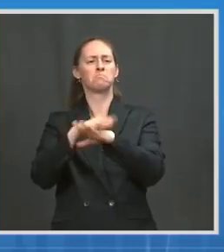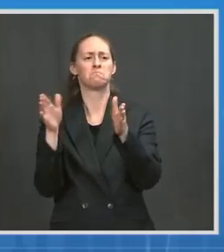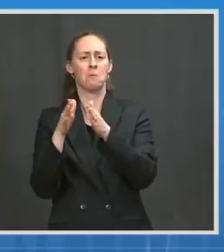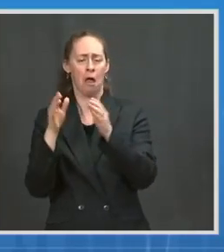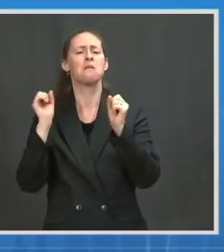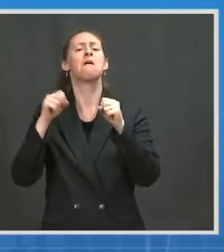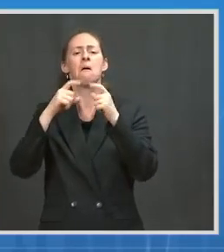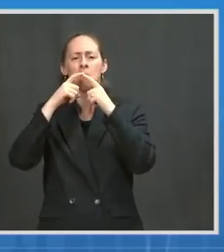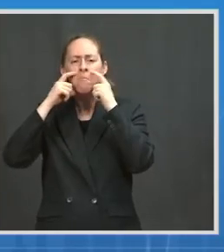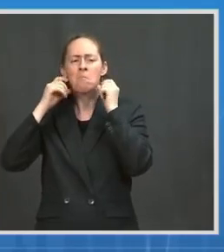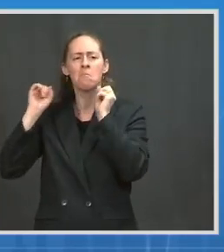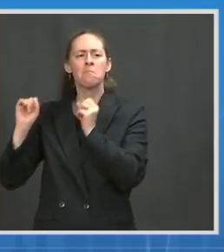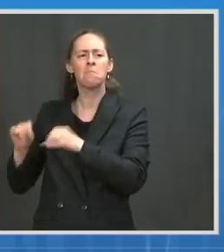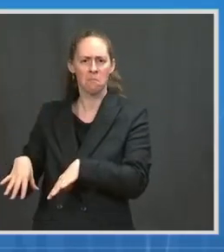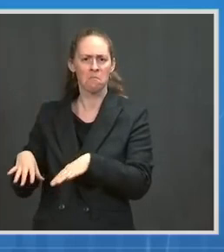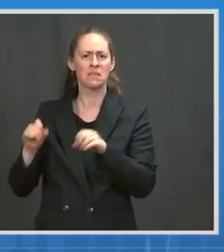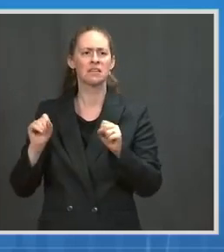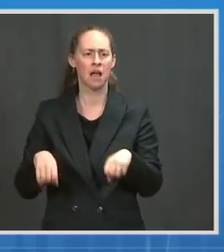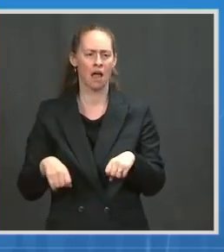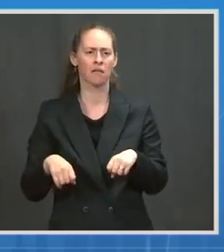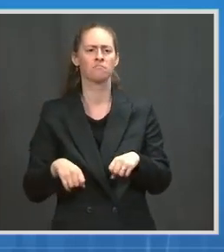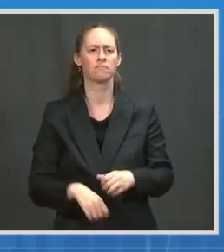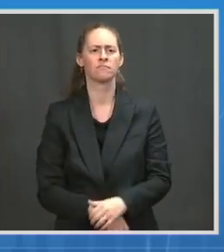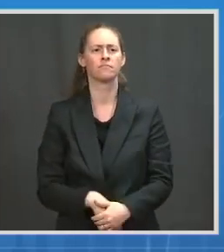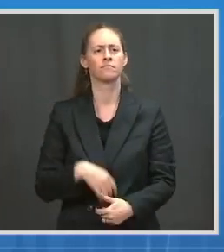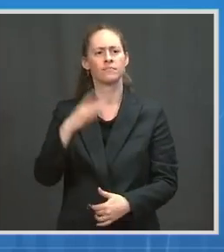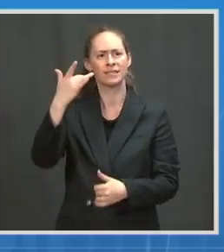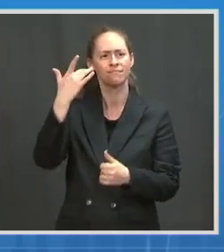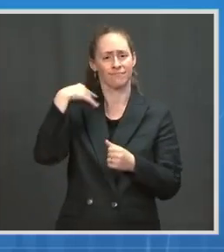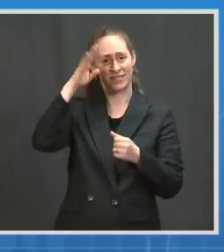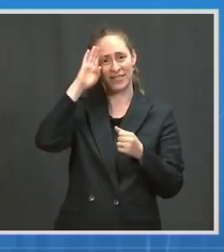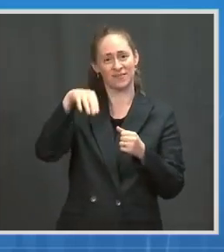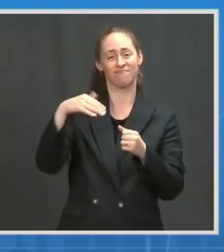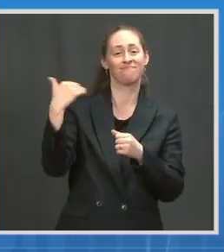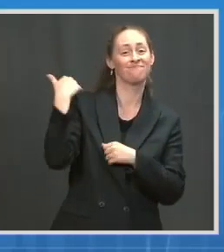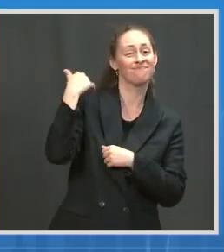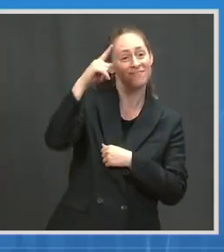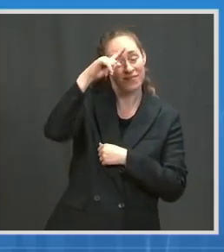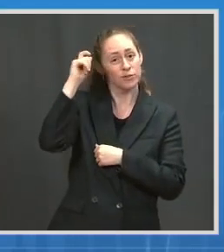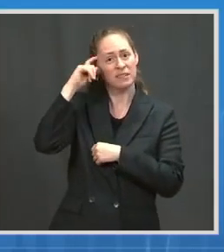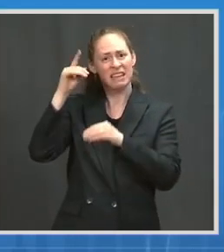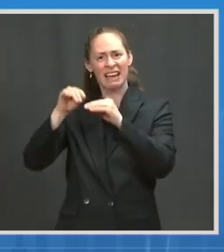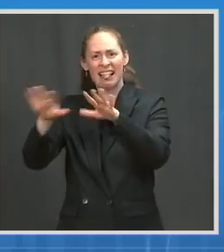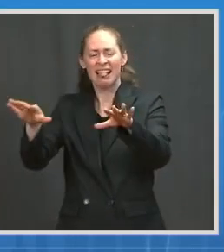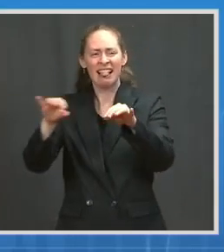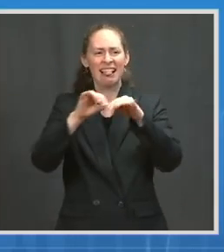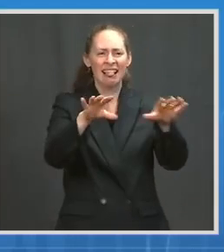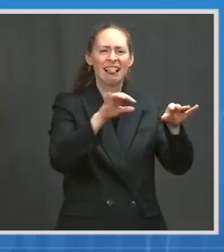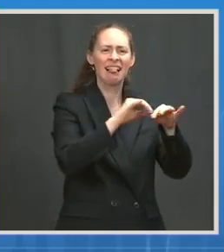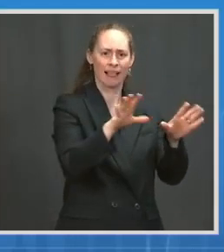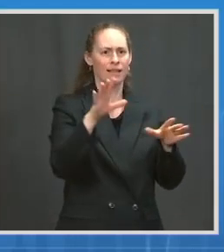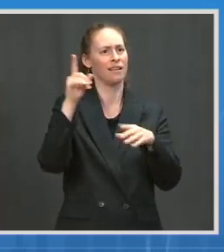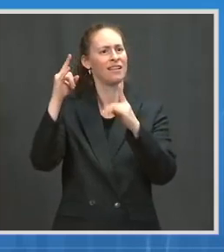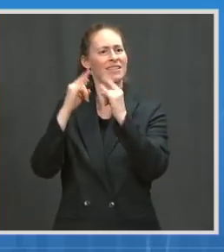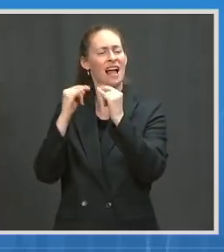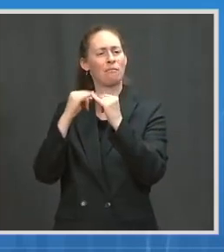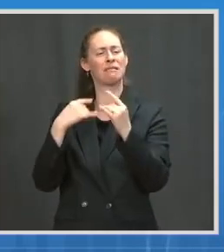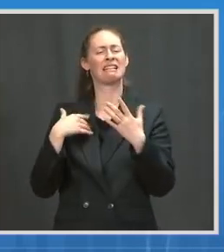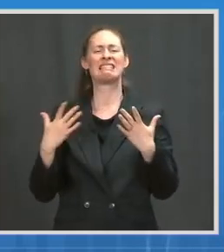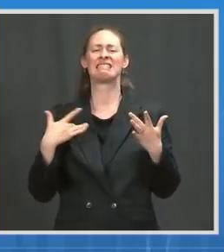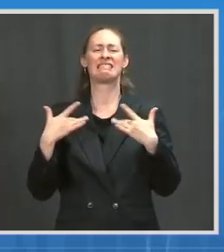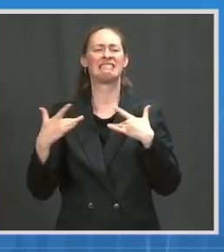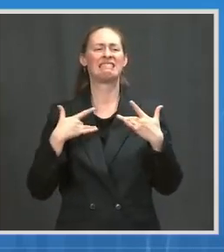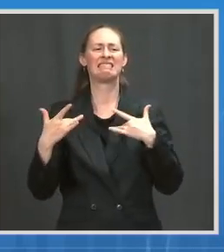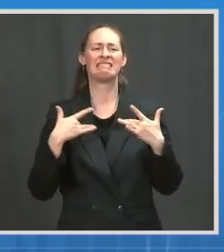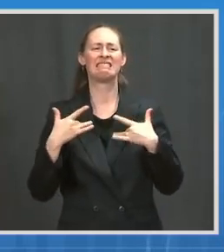we saw in outbreaks and camps last summer. So if you have five, 10 year olds who are on a soccer field all in front of the same soccer